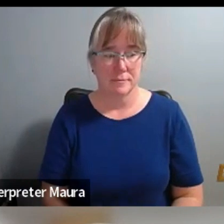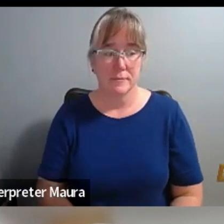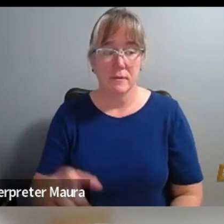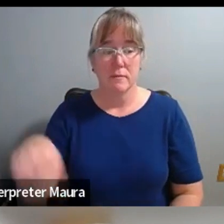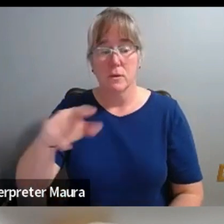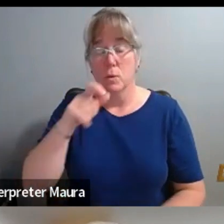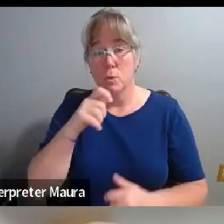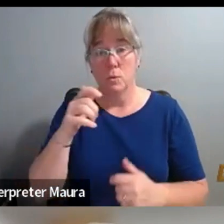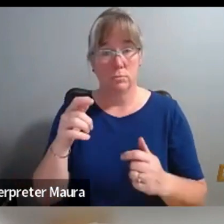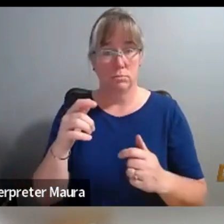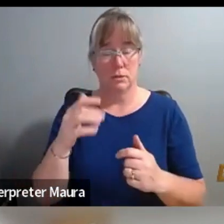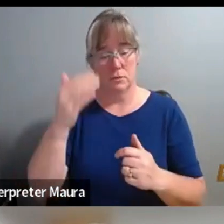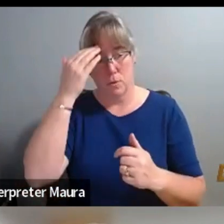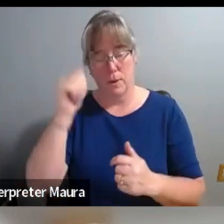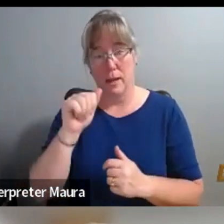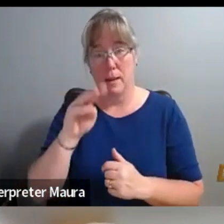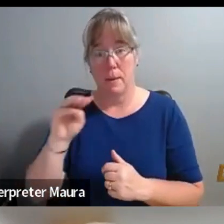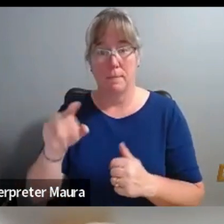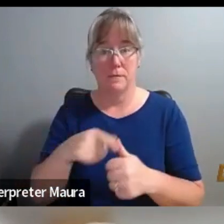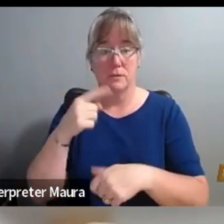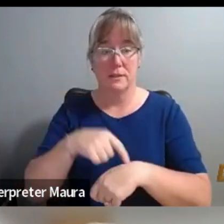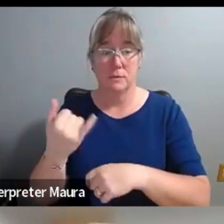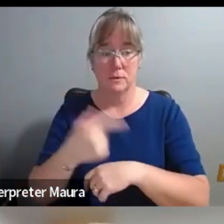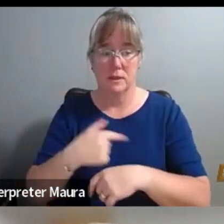of background on our organization and this particular program.